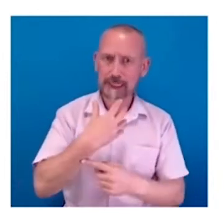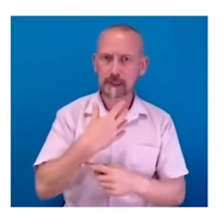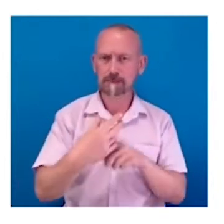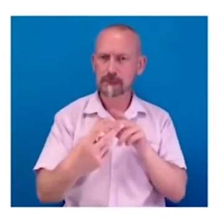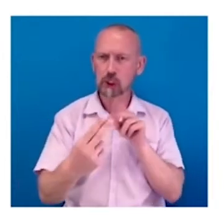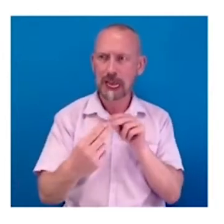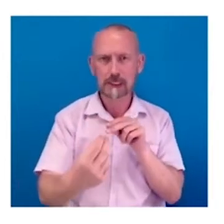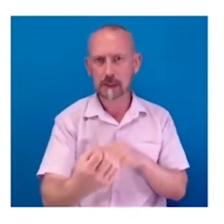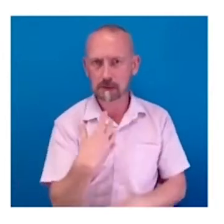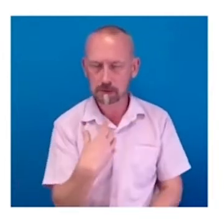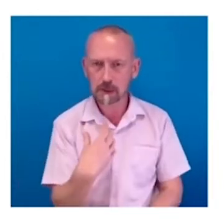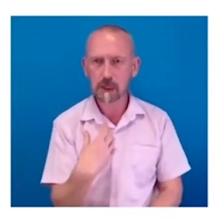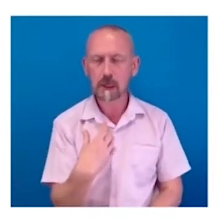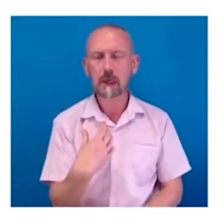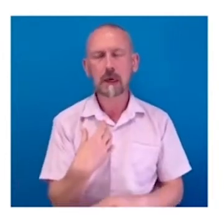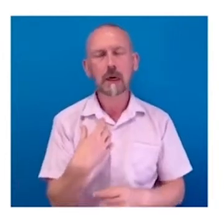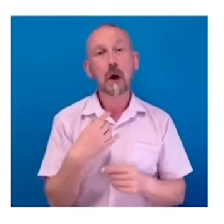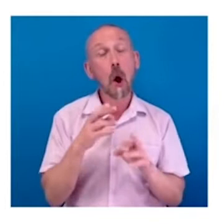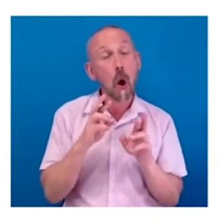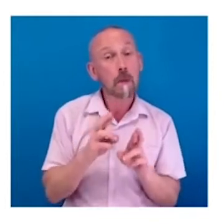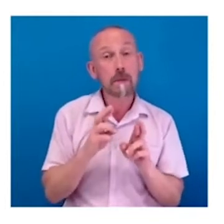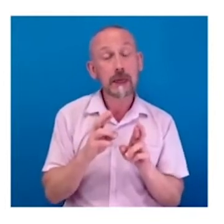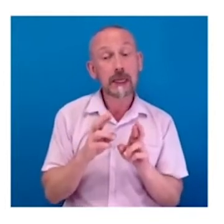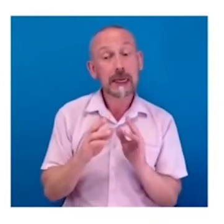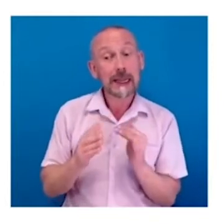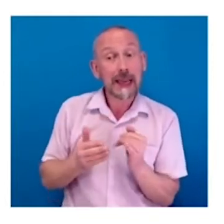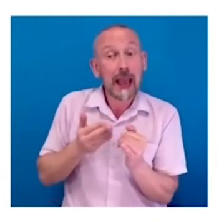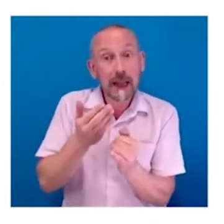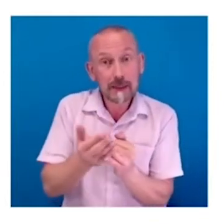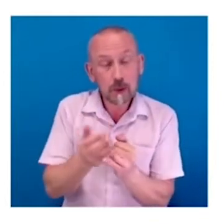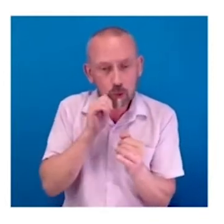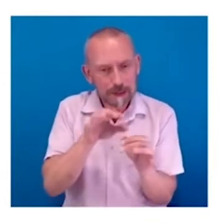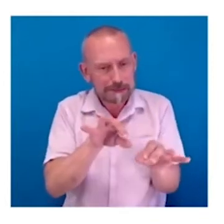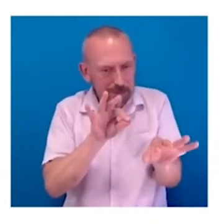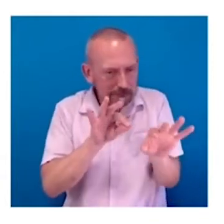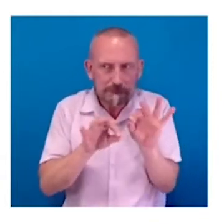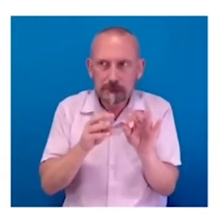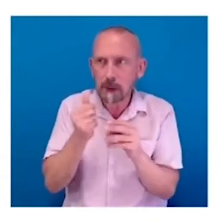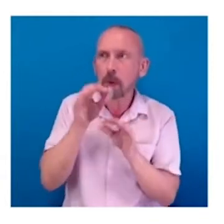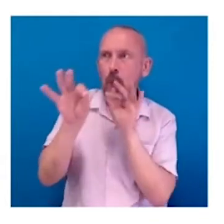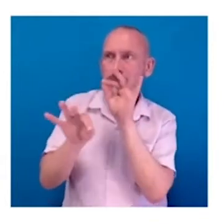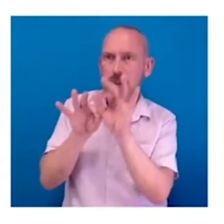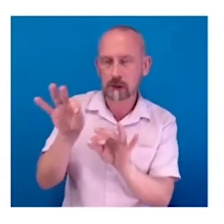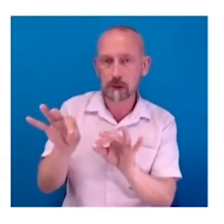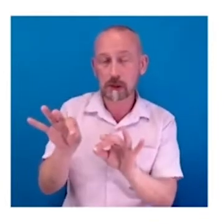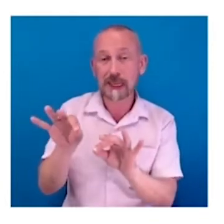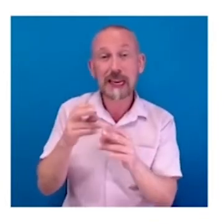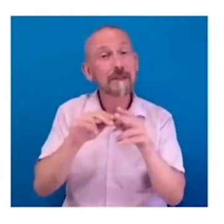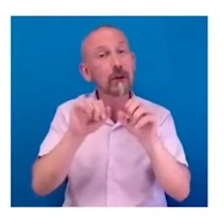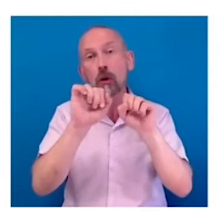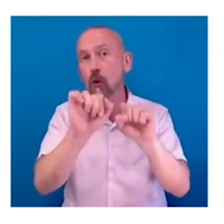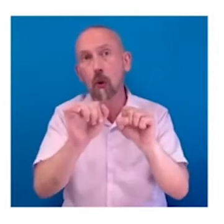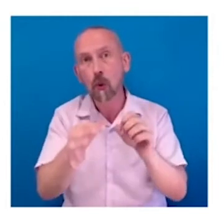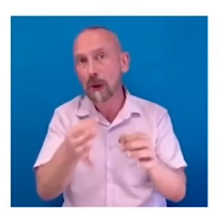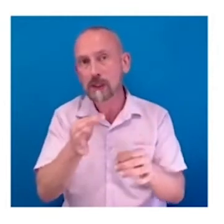And hopefully, we'll have time at the end with these guys to ask them a few questions. And if you don't get your question answered, then